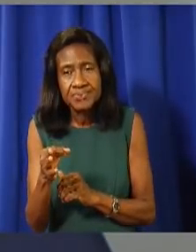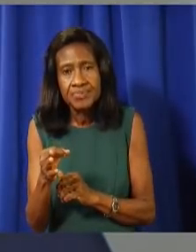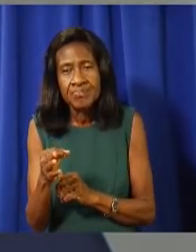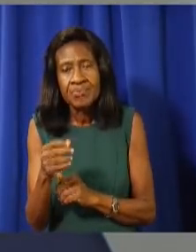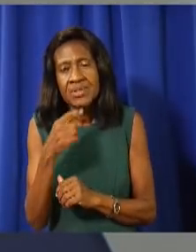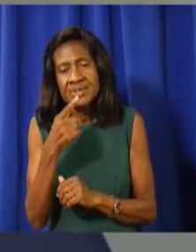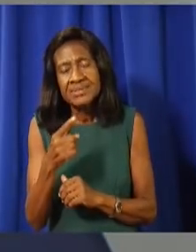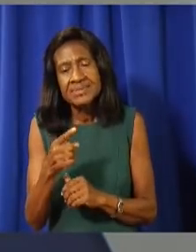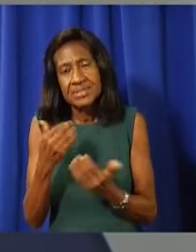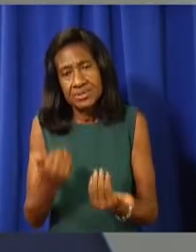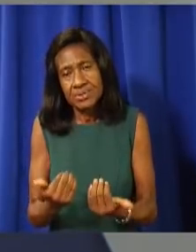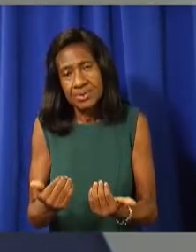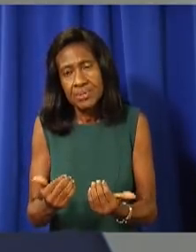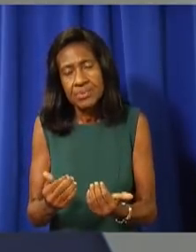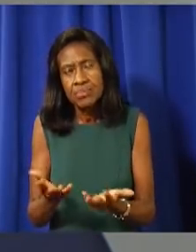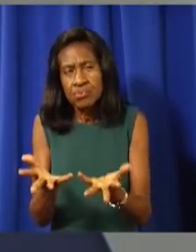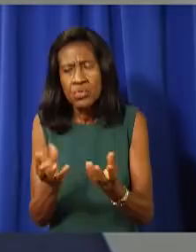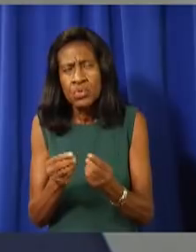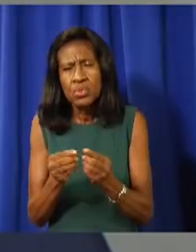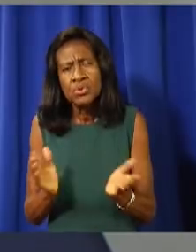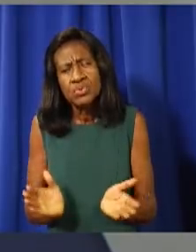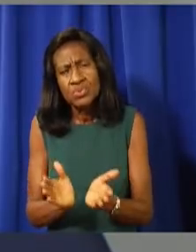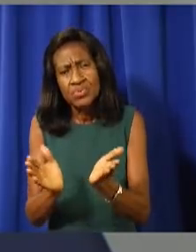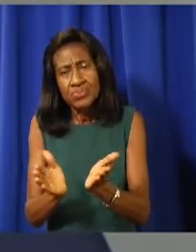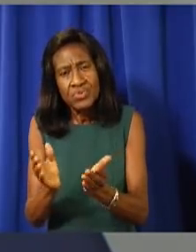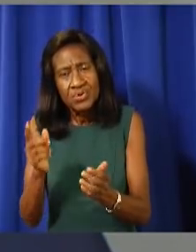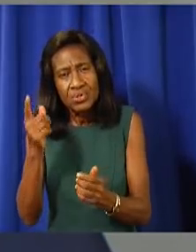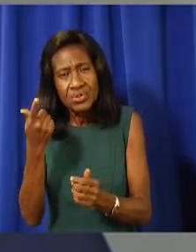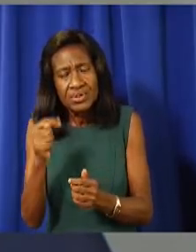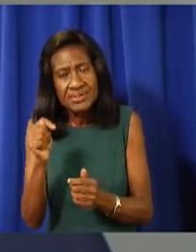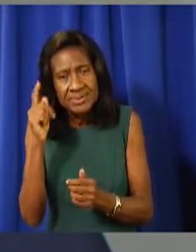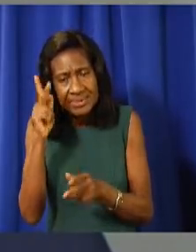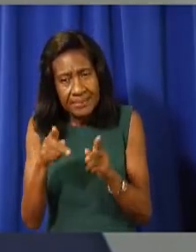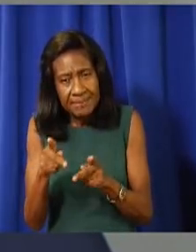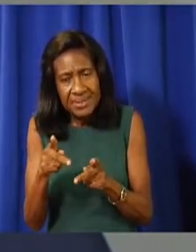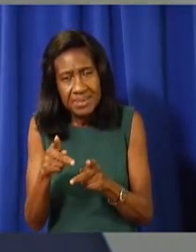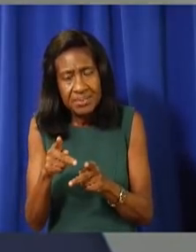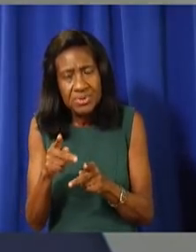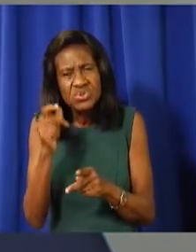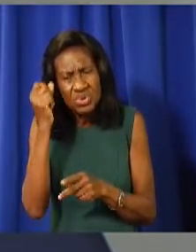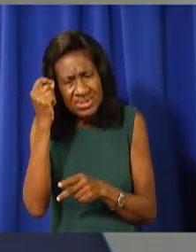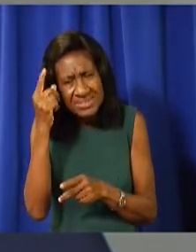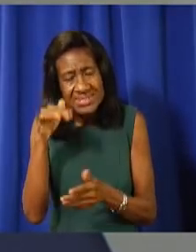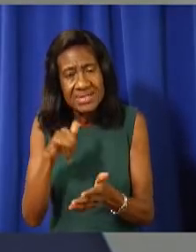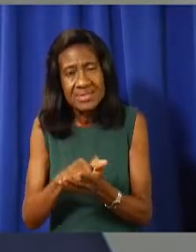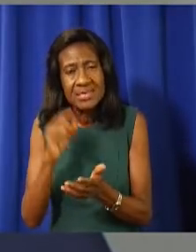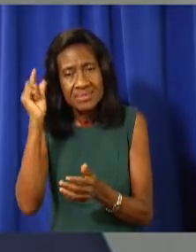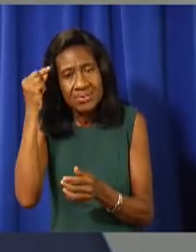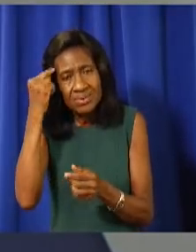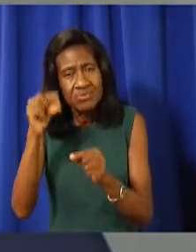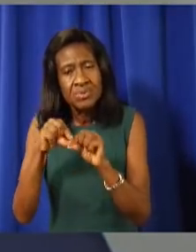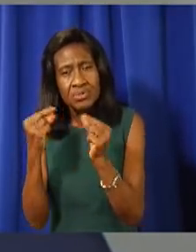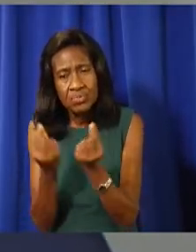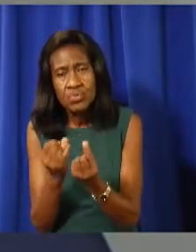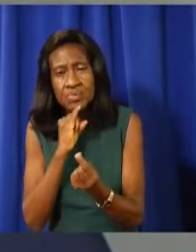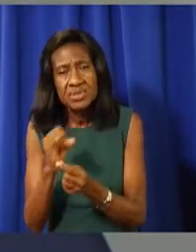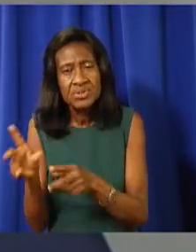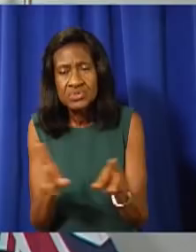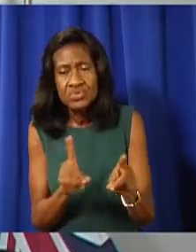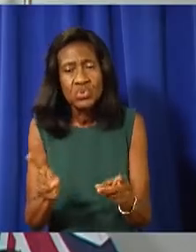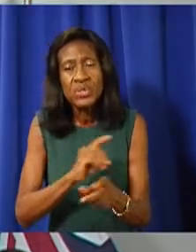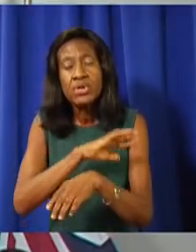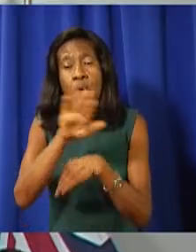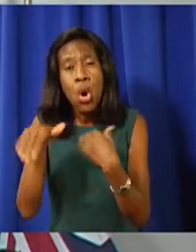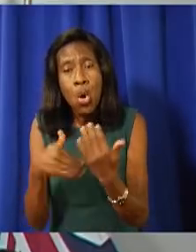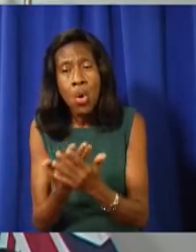people of Cayman that the PAC administration is committed to doing everything that we can to keep you safe. Thank